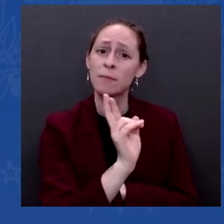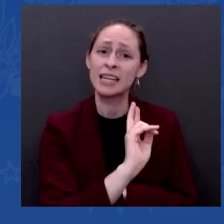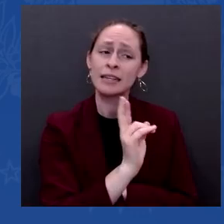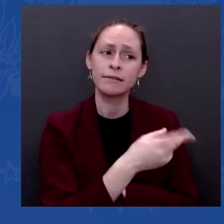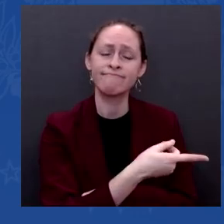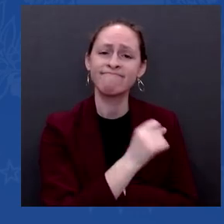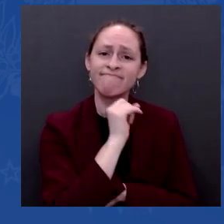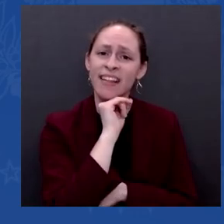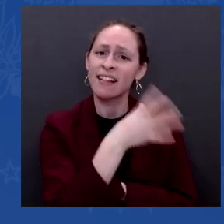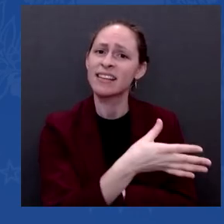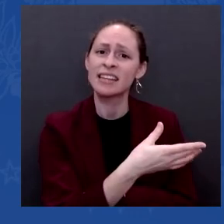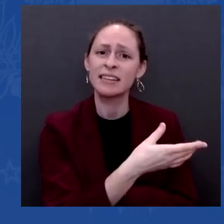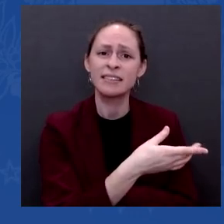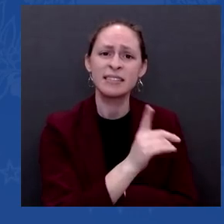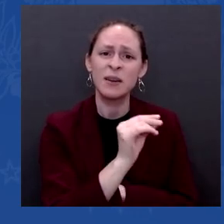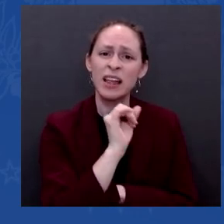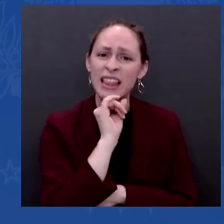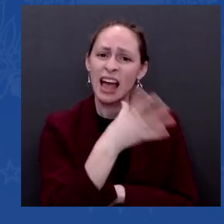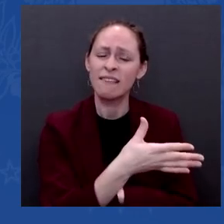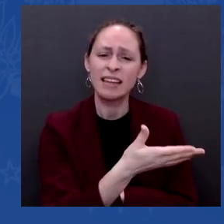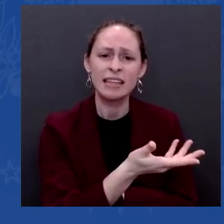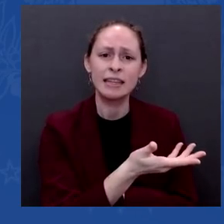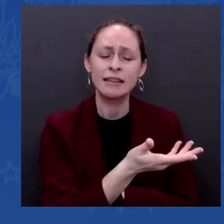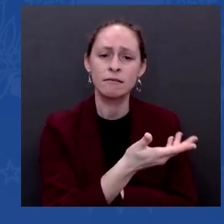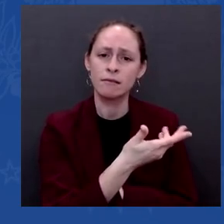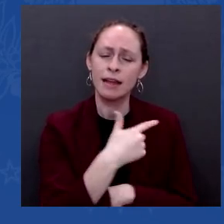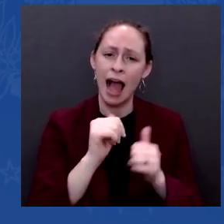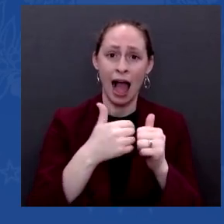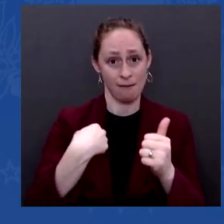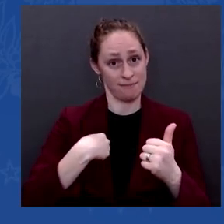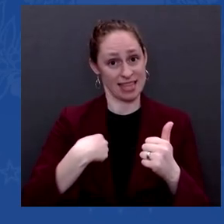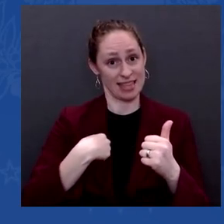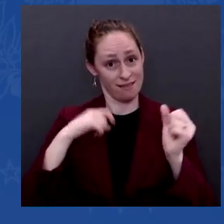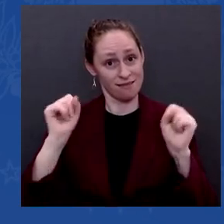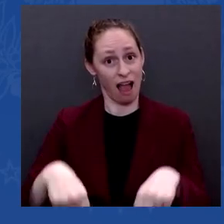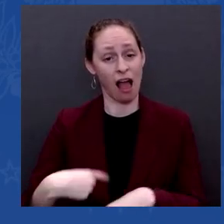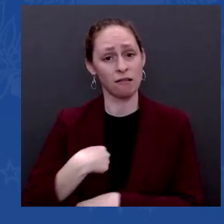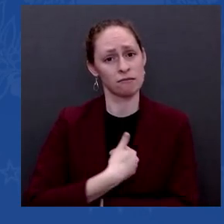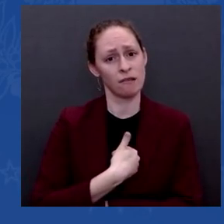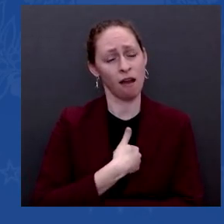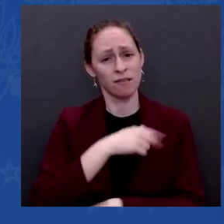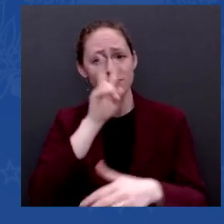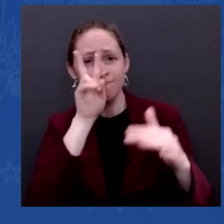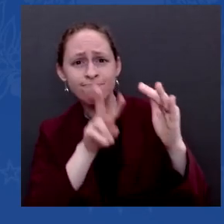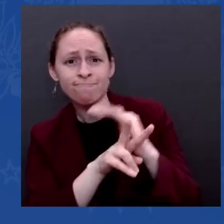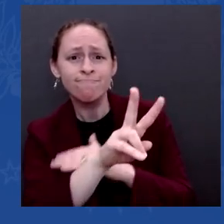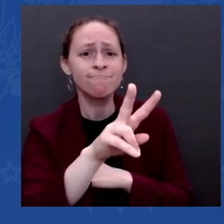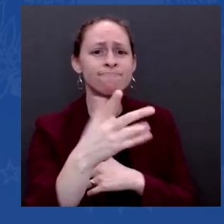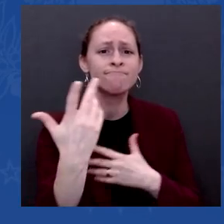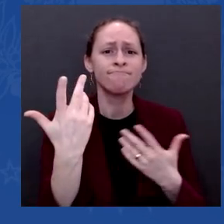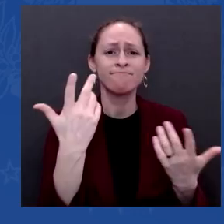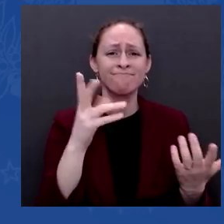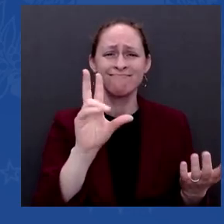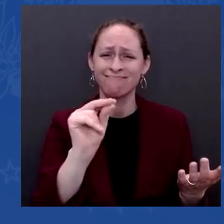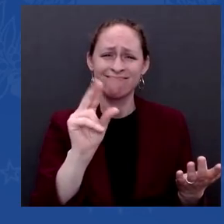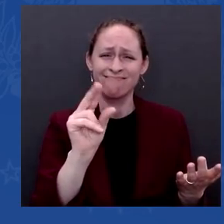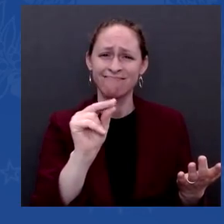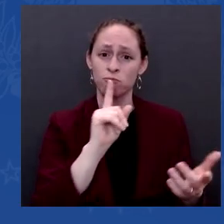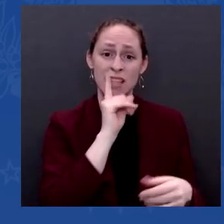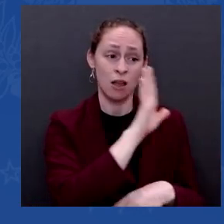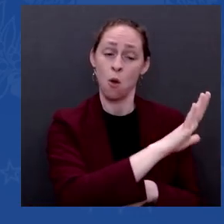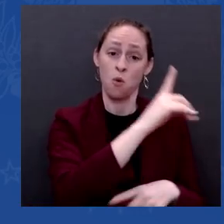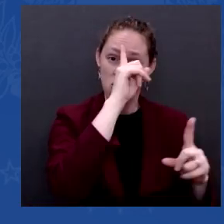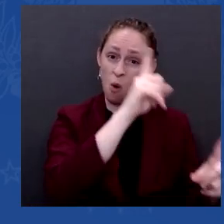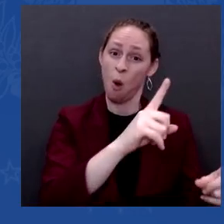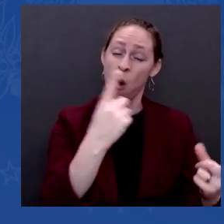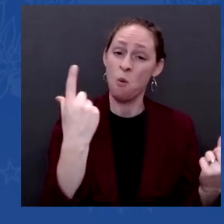important thing was that President Biden didn't get anything done. Think about this. What are Republicans for? What